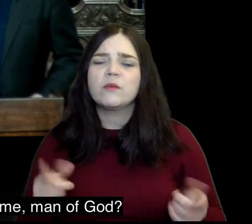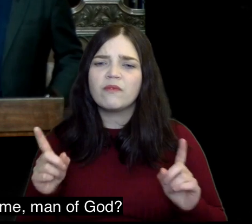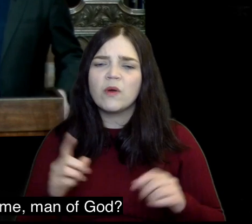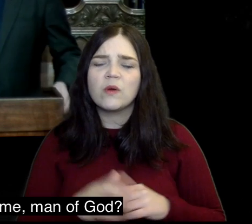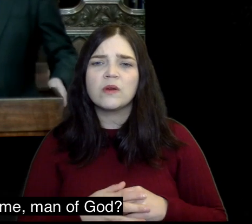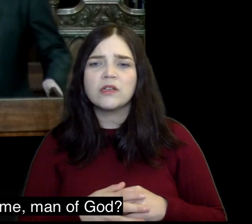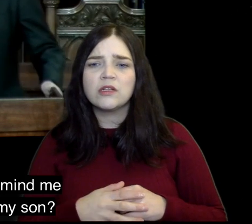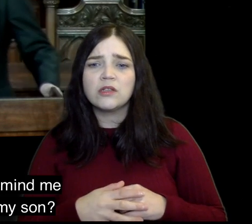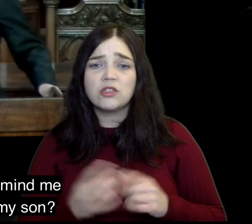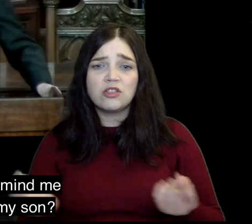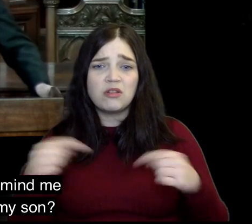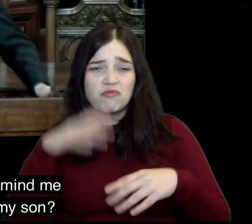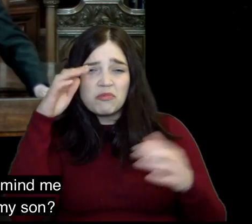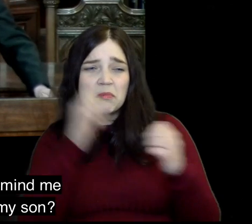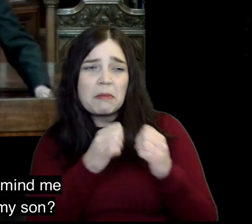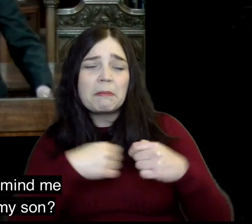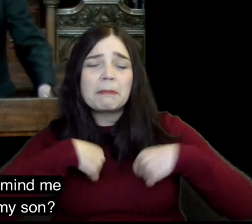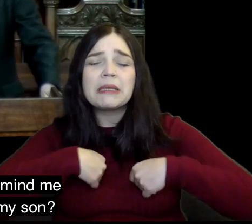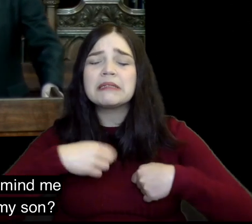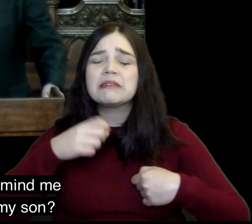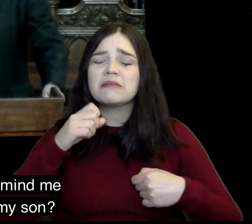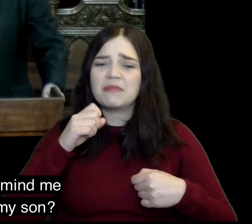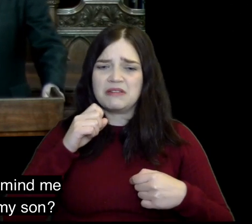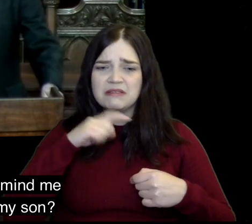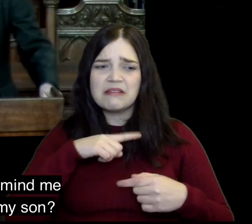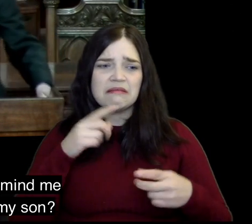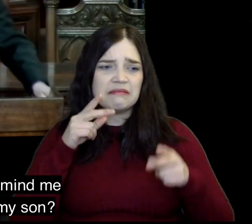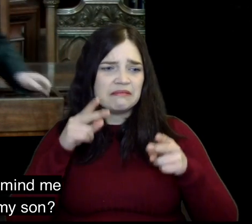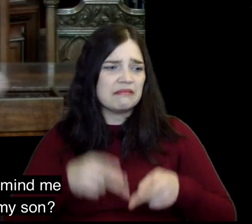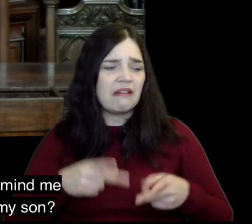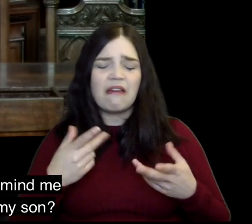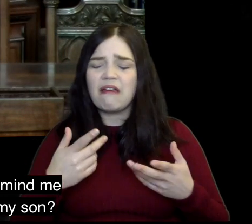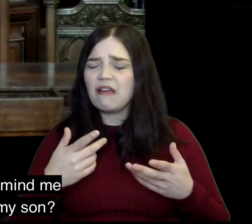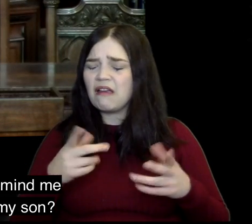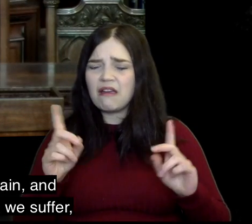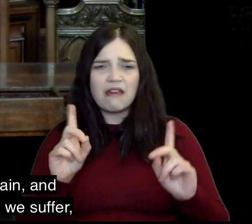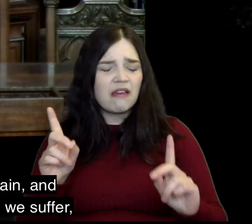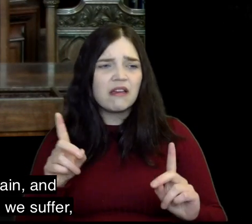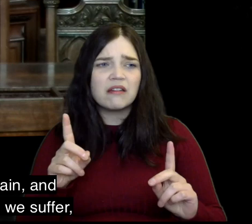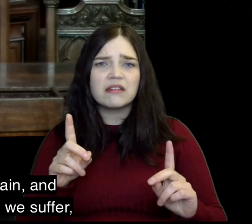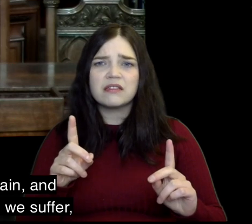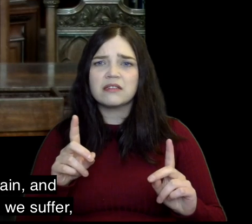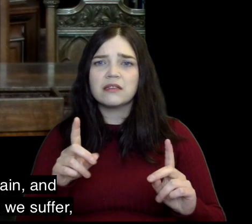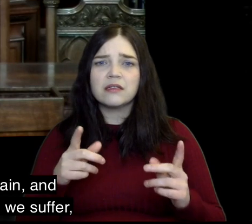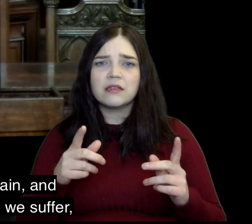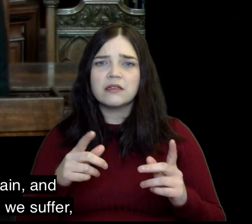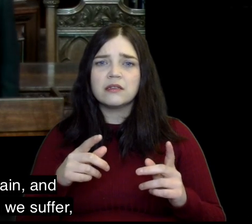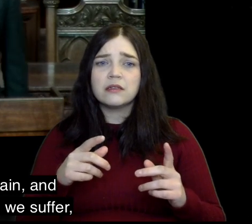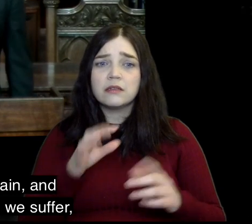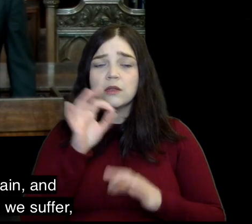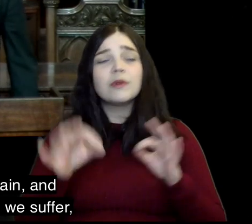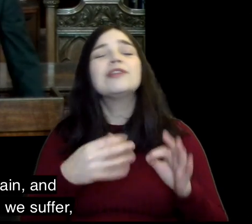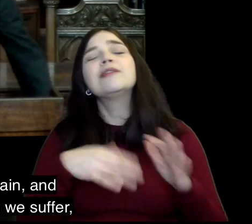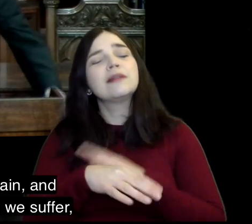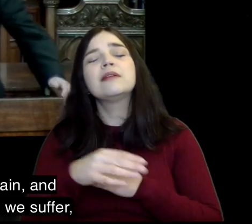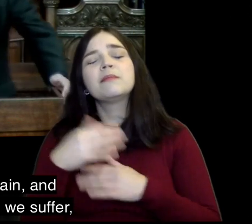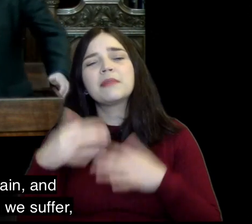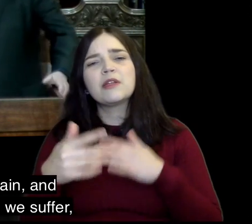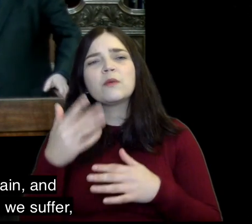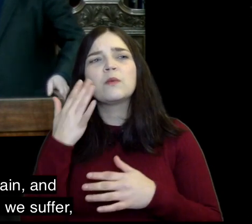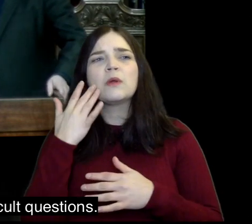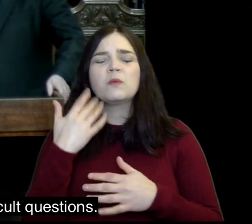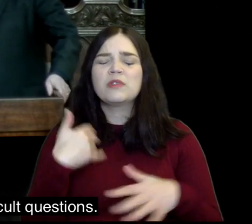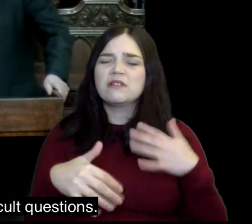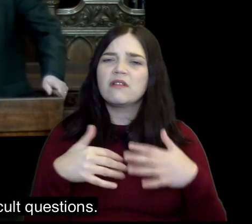what have you got against me man of God did you come to remind me of my sin and kill my son it's it's a